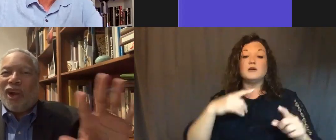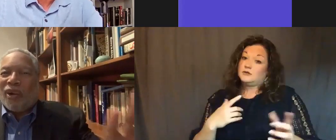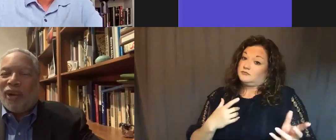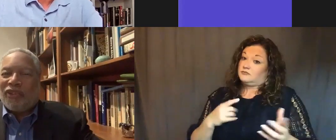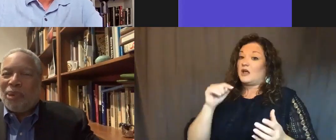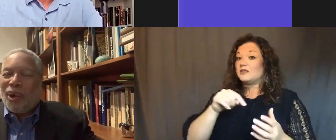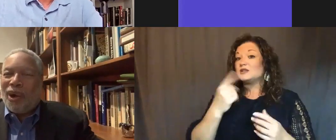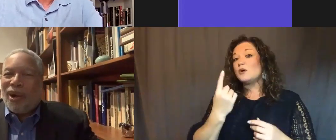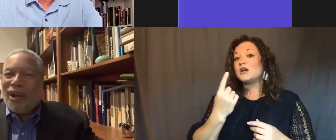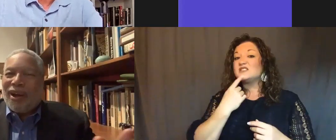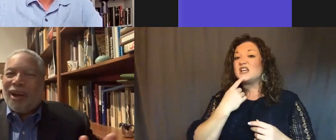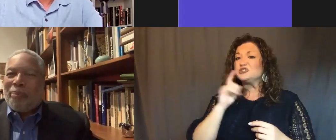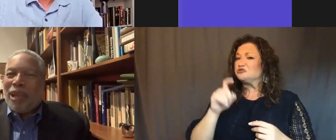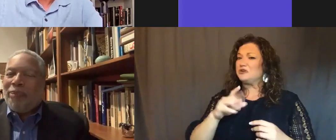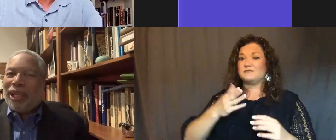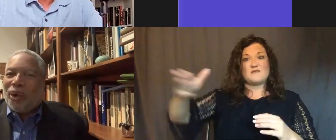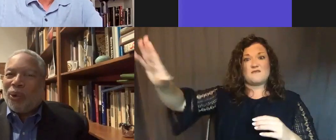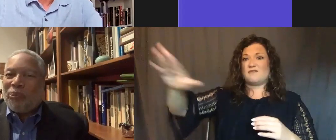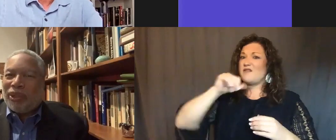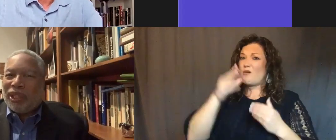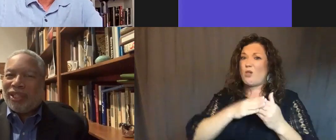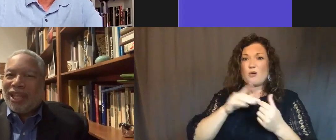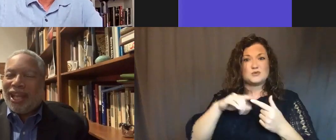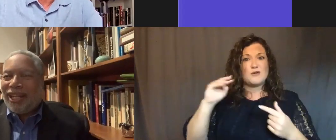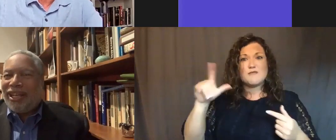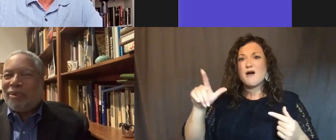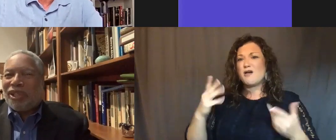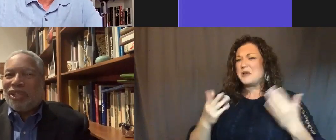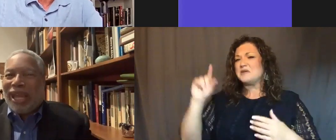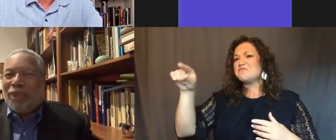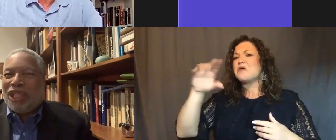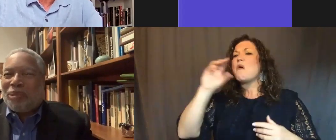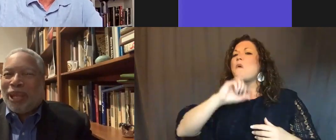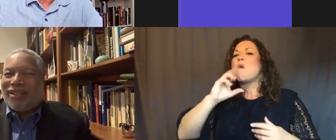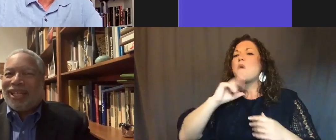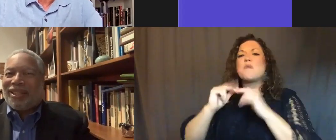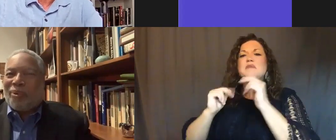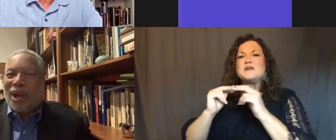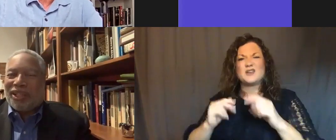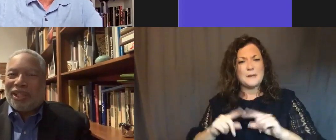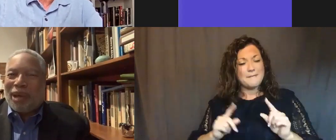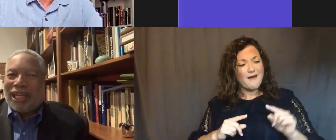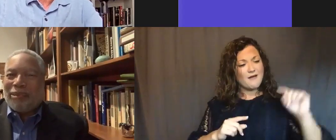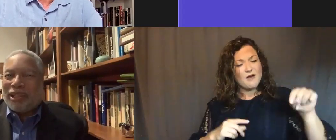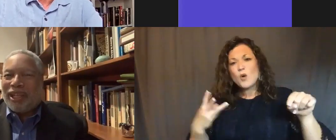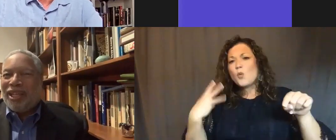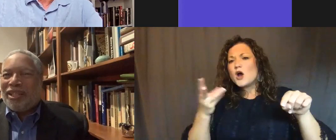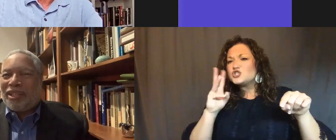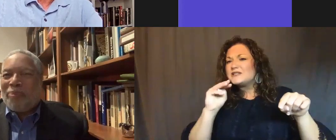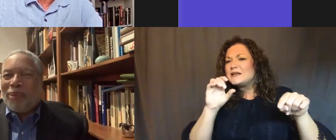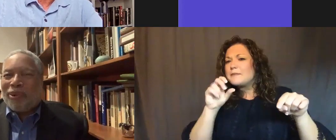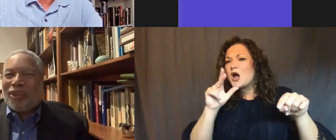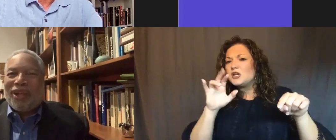far off the mall, maybe in old buildings. And then there was this empty space next to the Washington Monument that